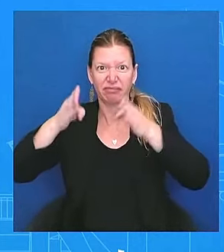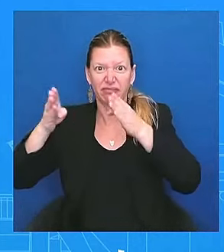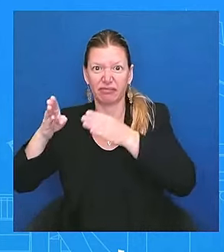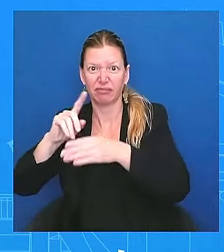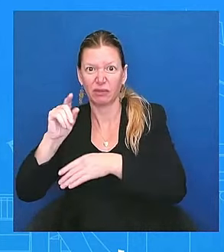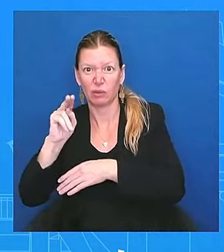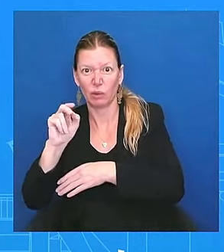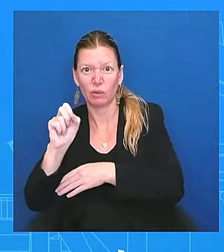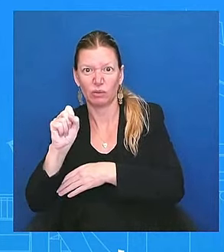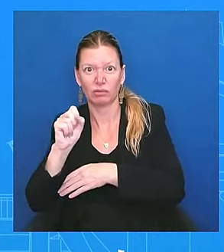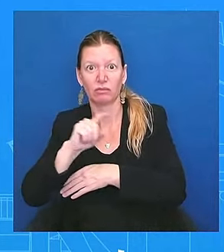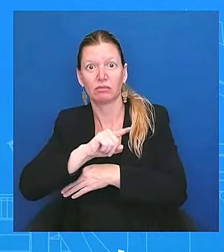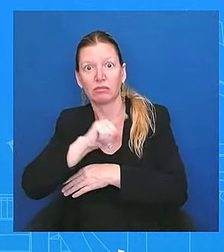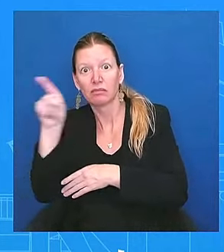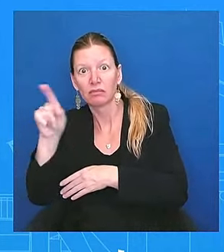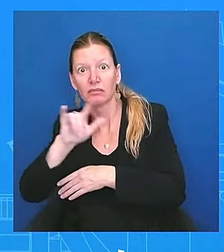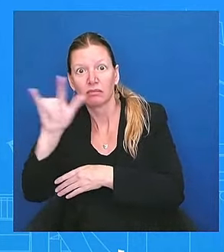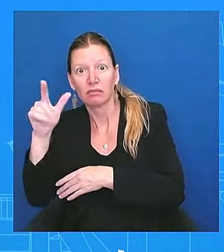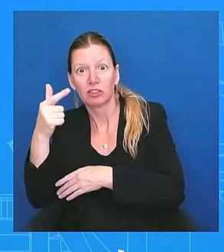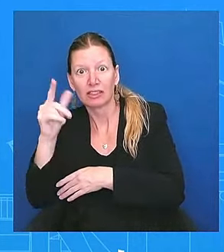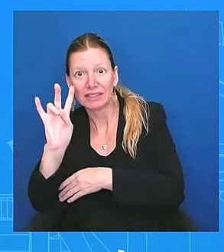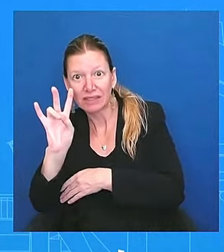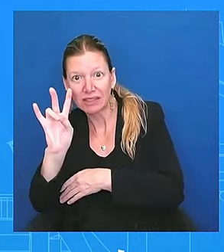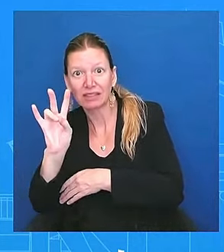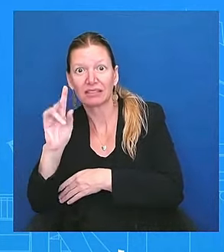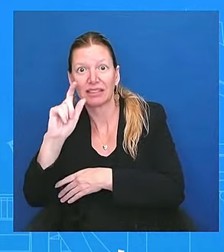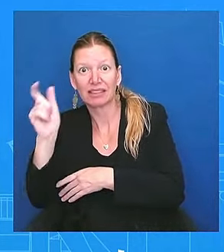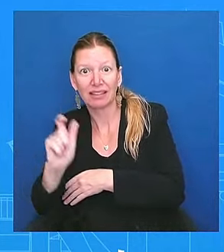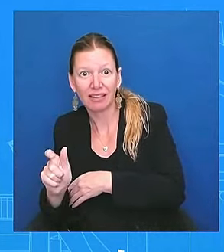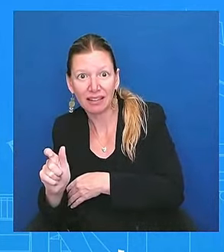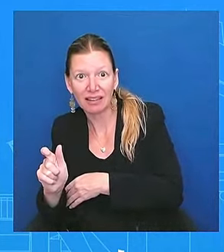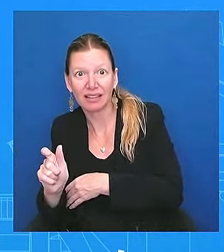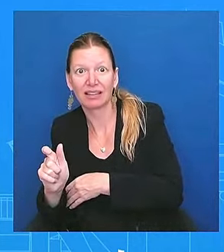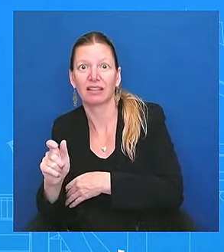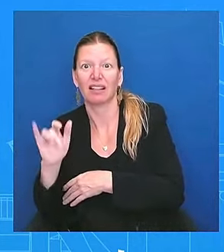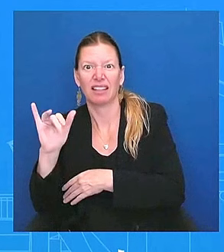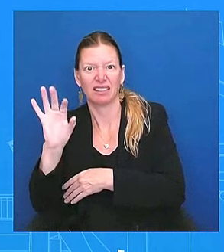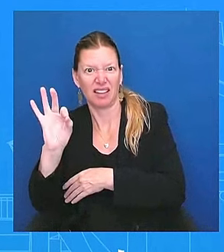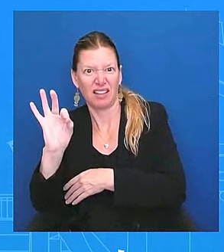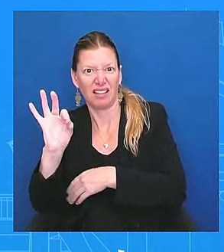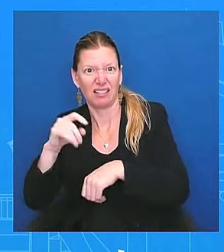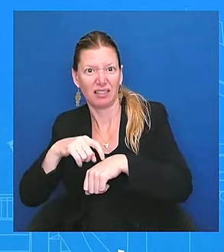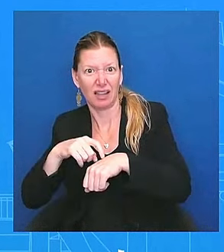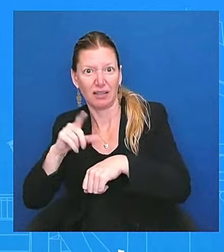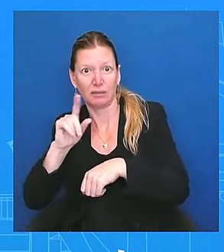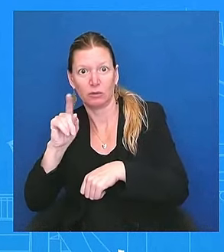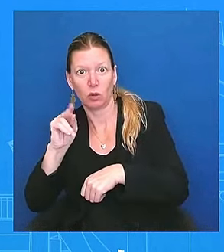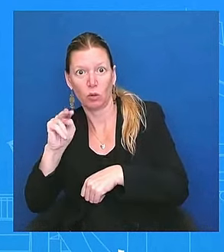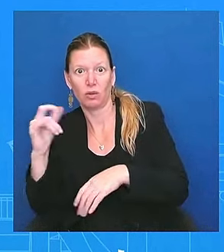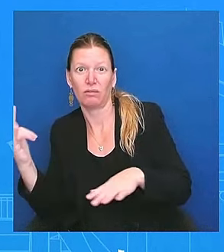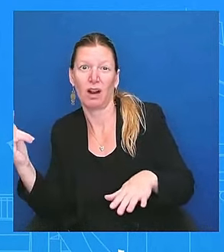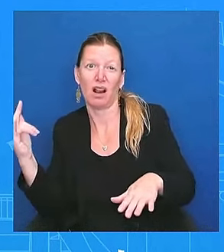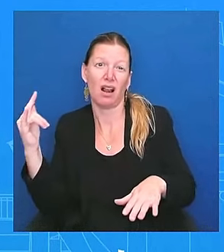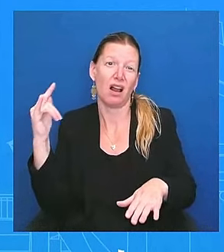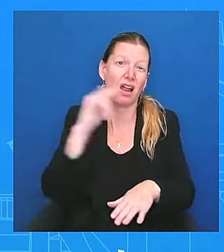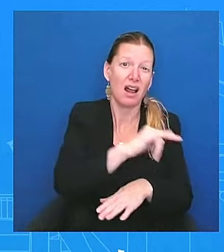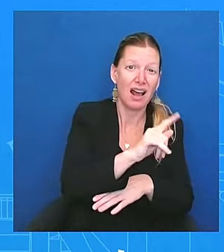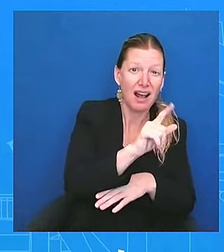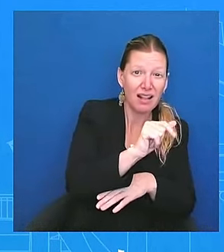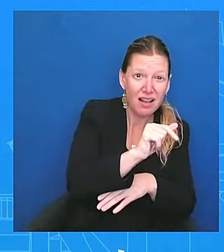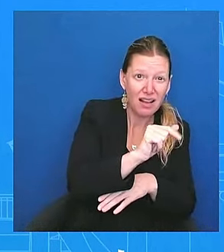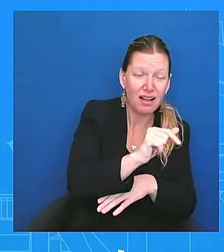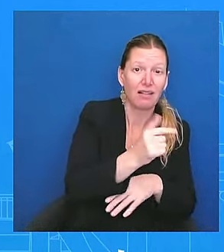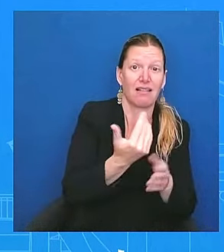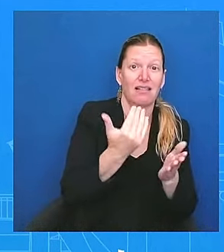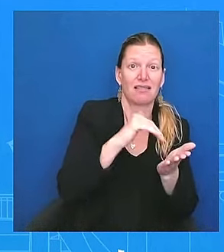zones afford again to DC. That's something that one of the, the print pooler on that day, uh, laid out for, for, uh, for